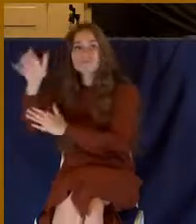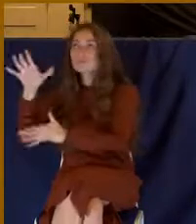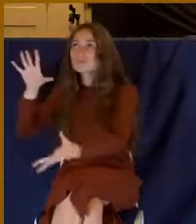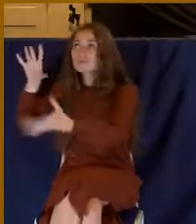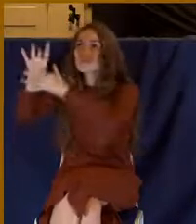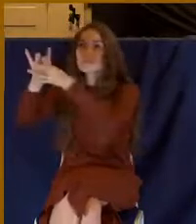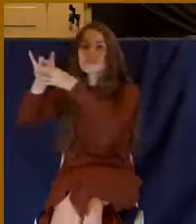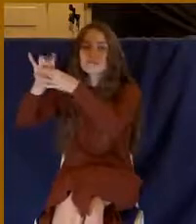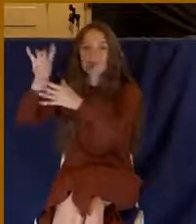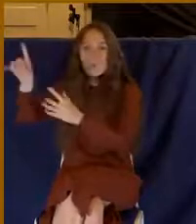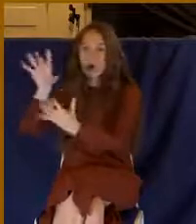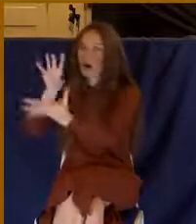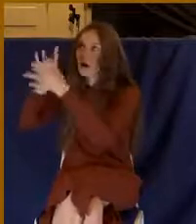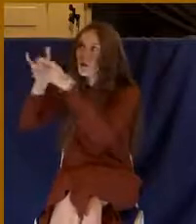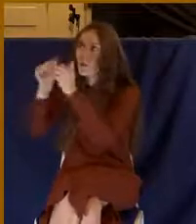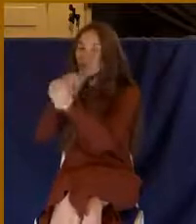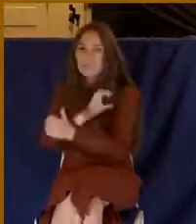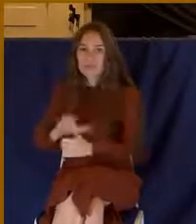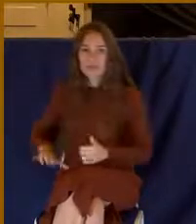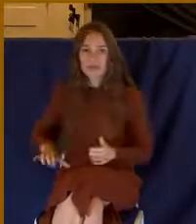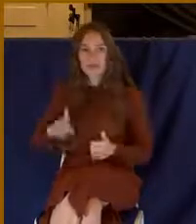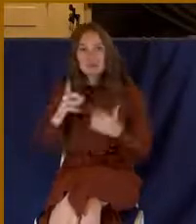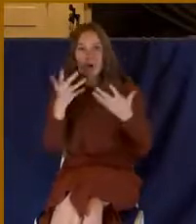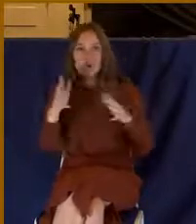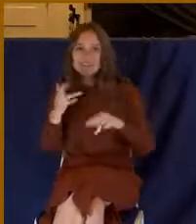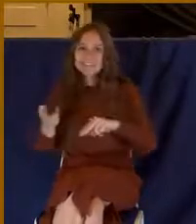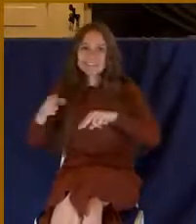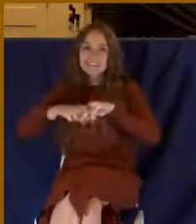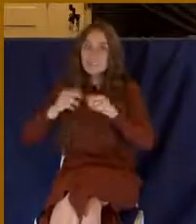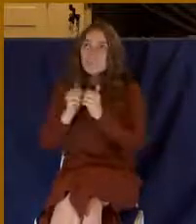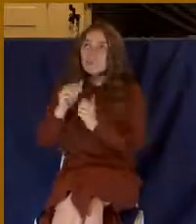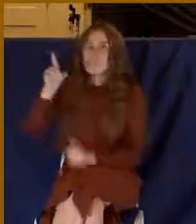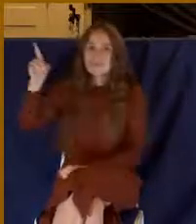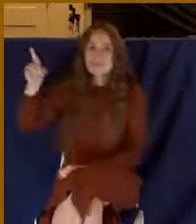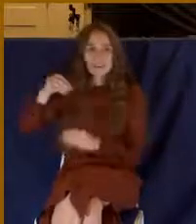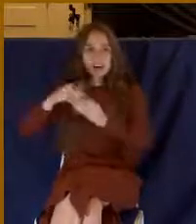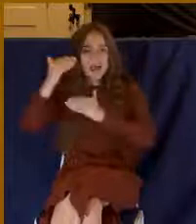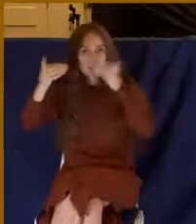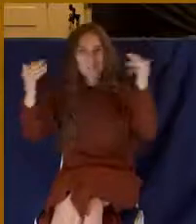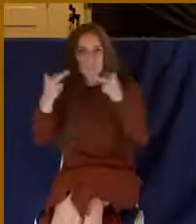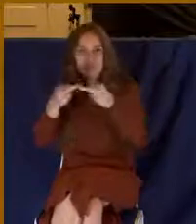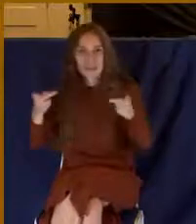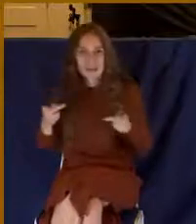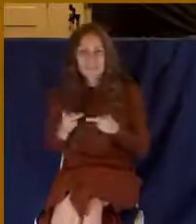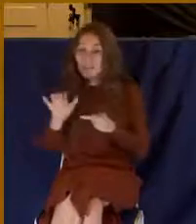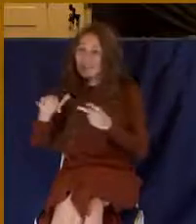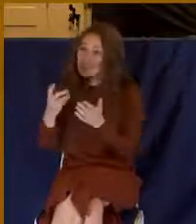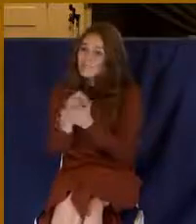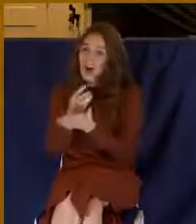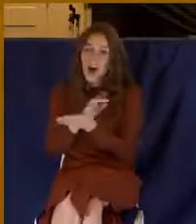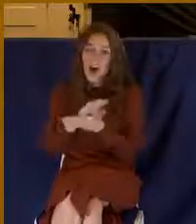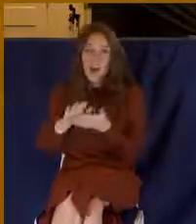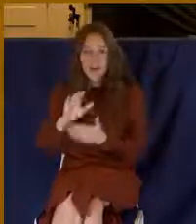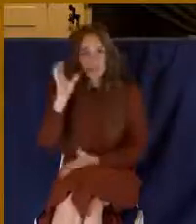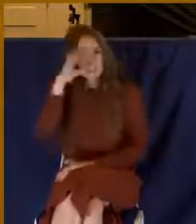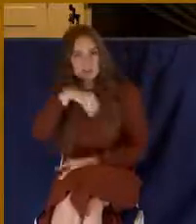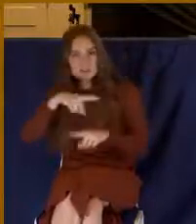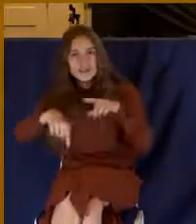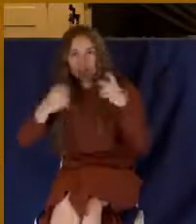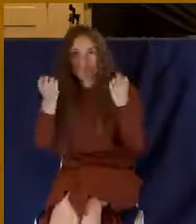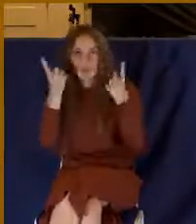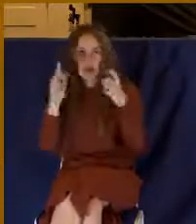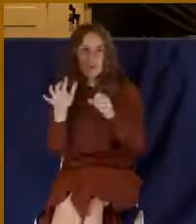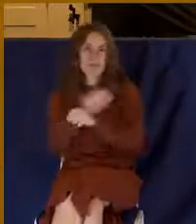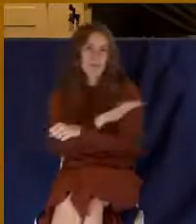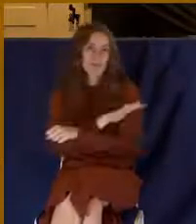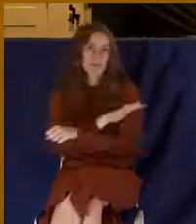already there. You're seated with him in heavenly places. Now, this is a divine mystery. And the reality of it really just